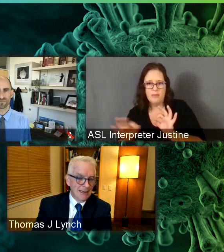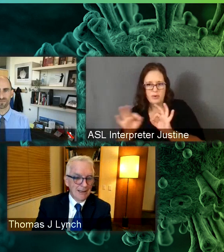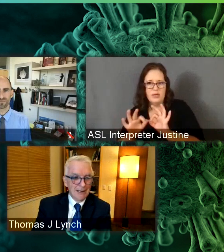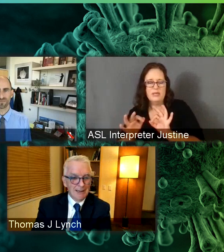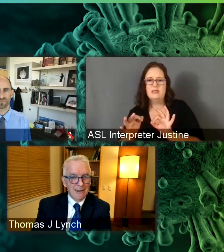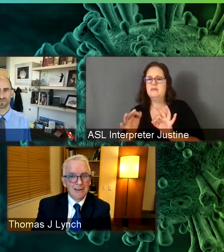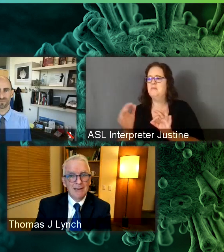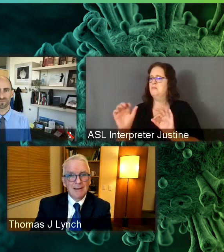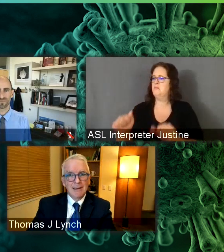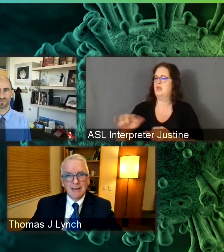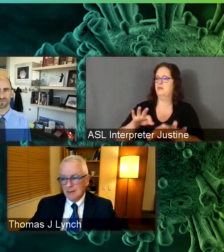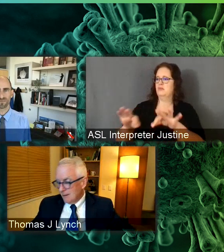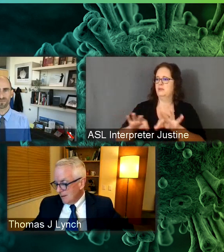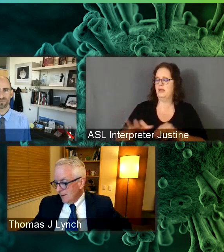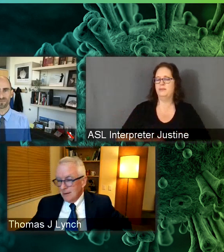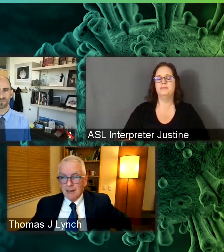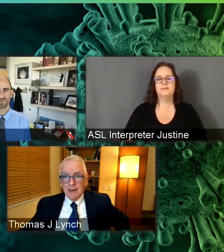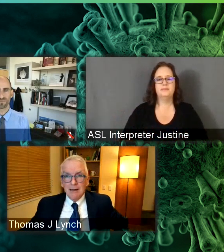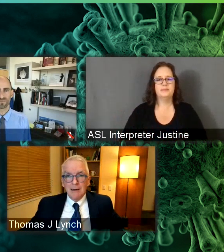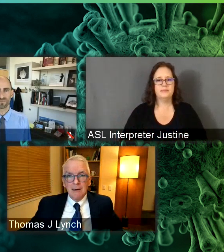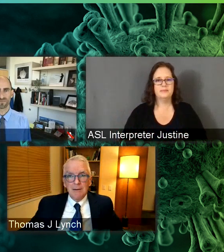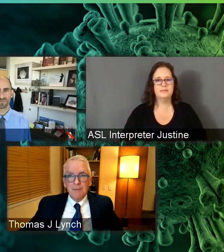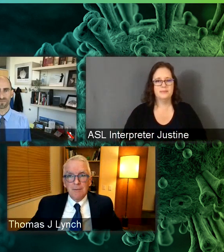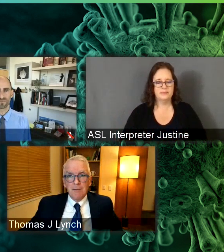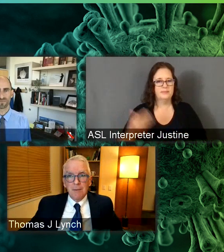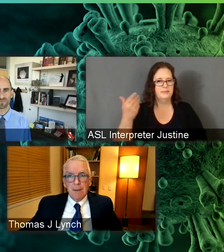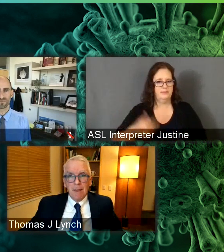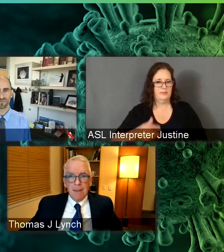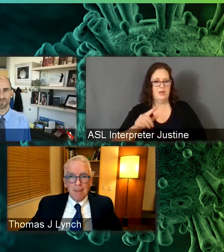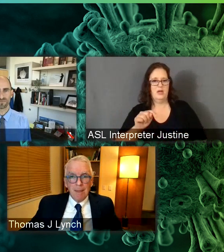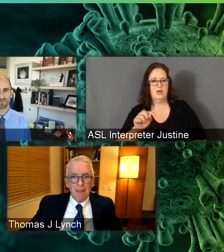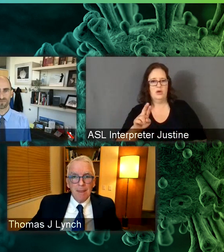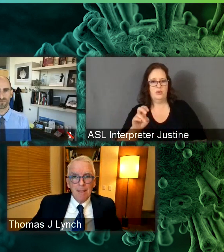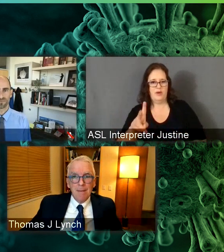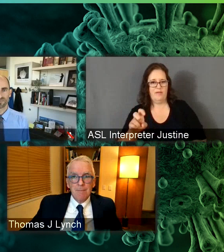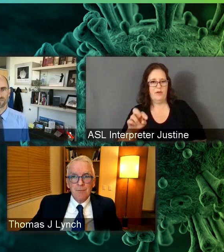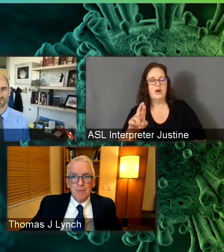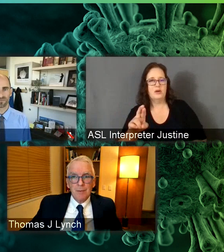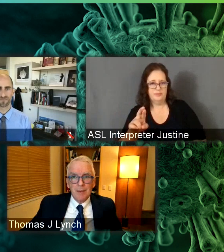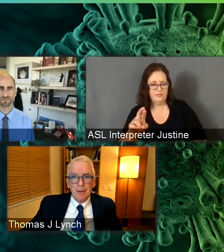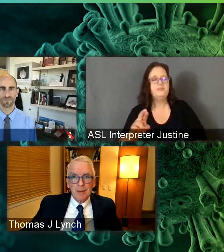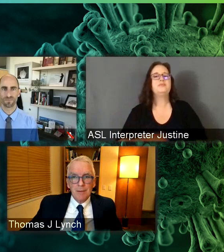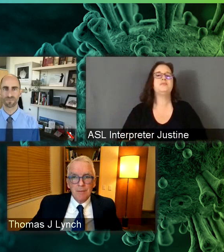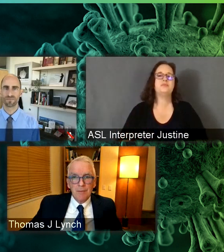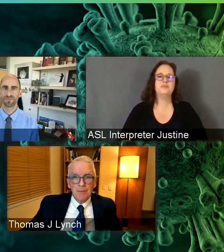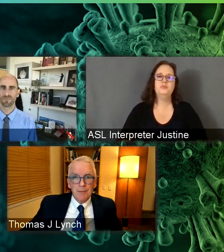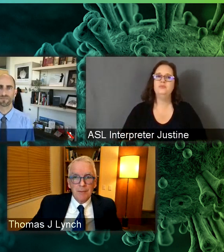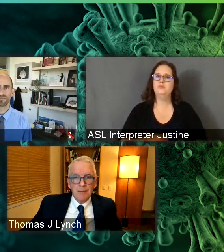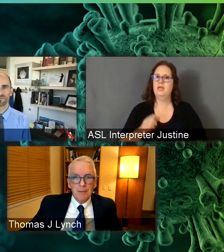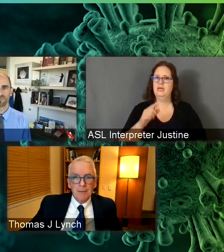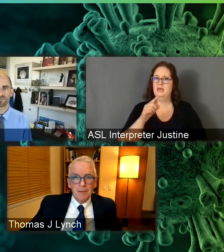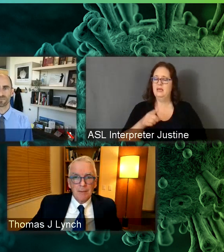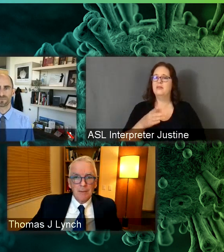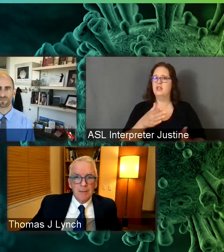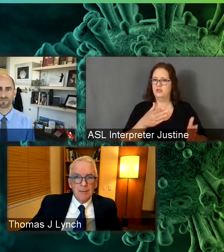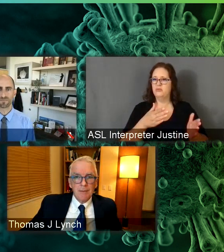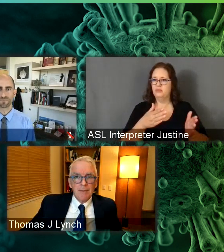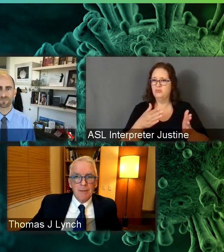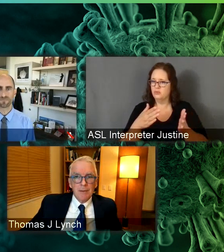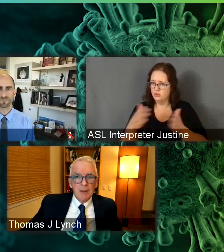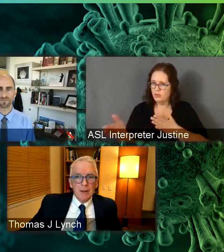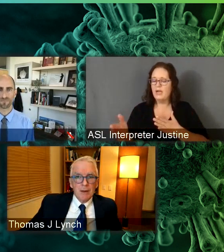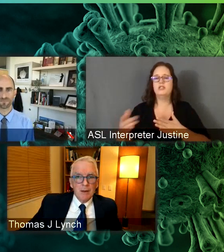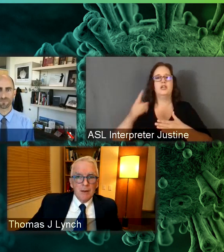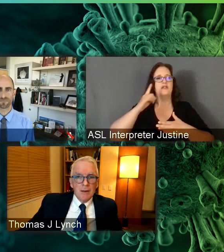think that like it is a orthogonal strategy to vaccination and masking that